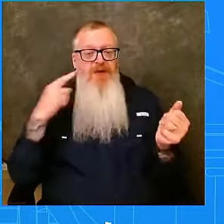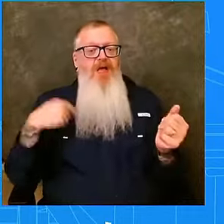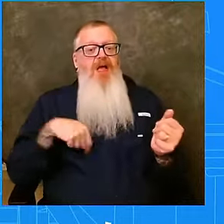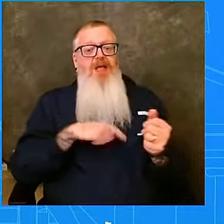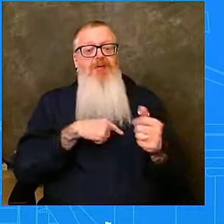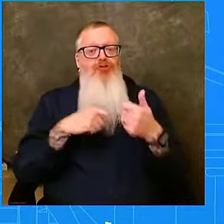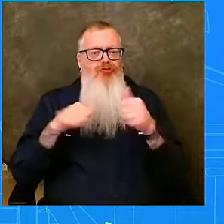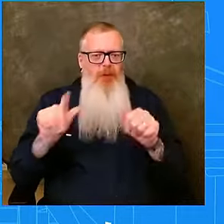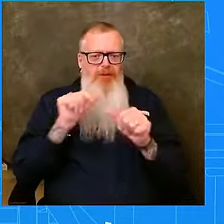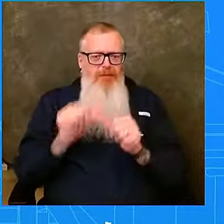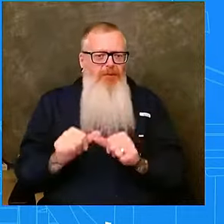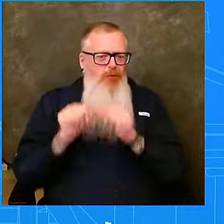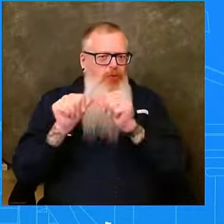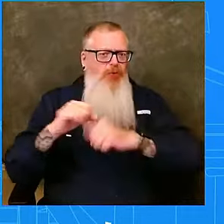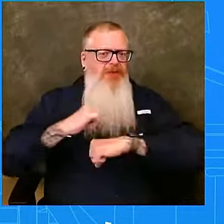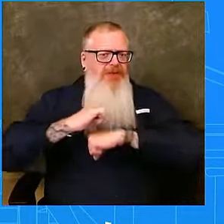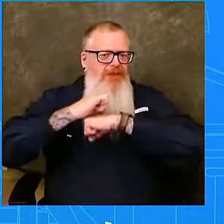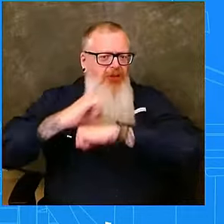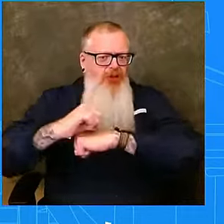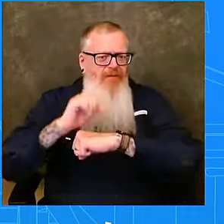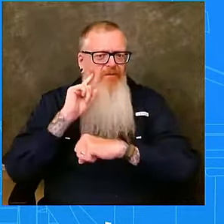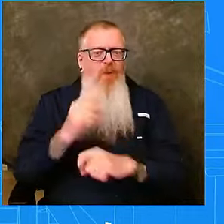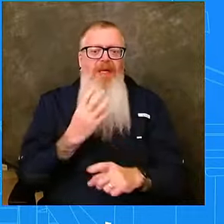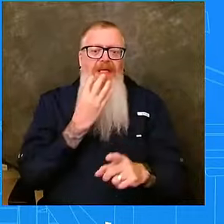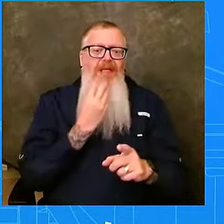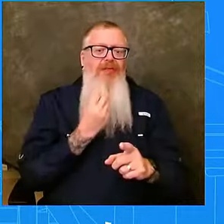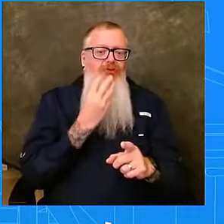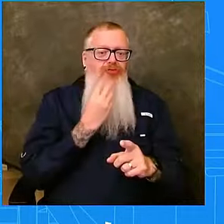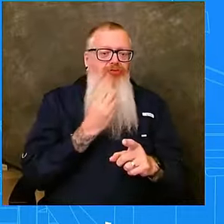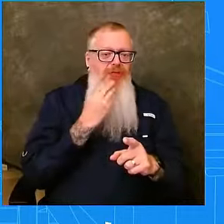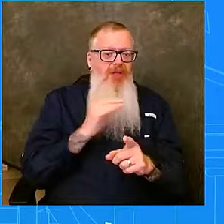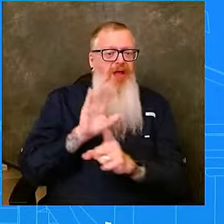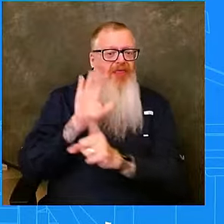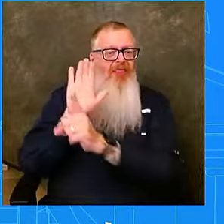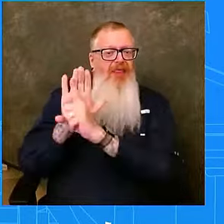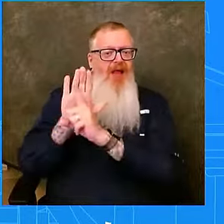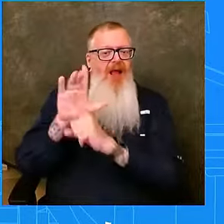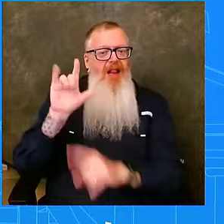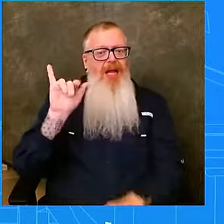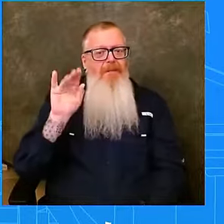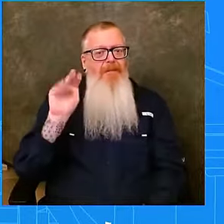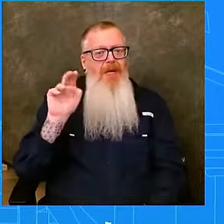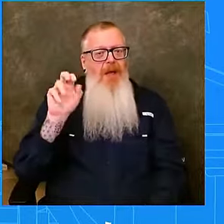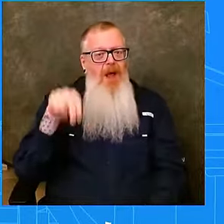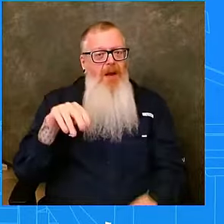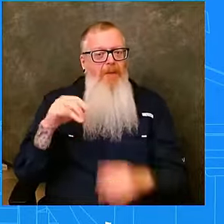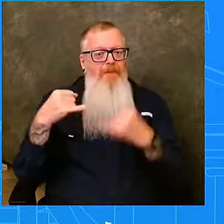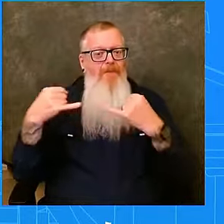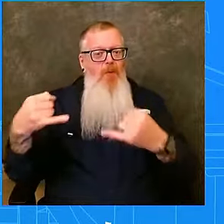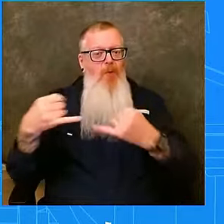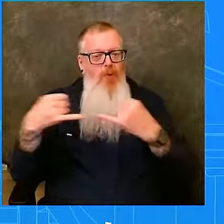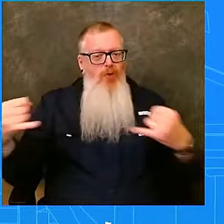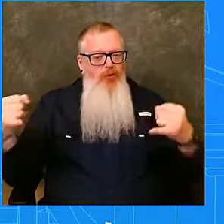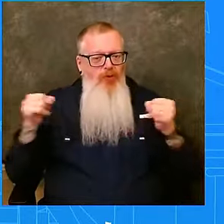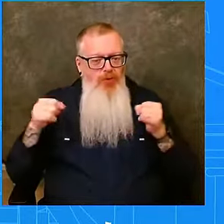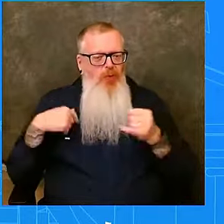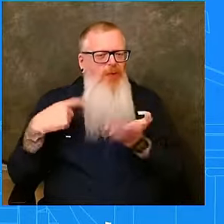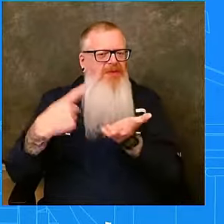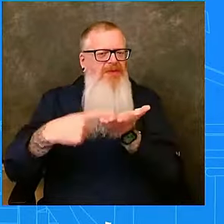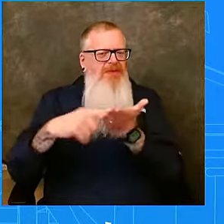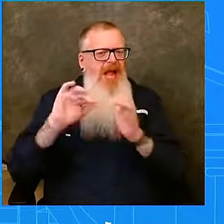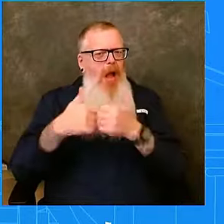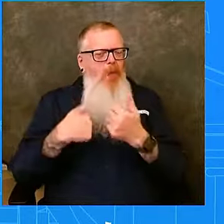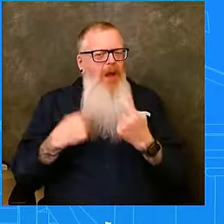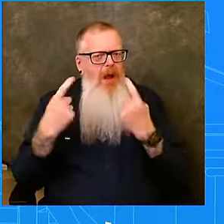when we will be able to achieve that. Now, earlier today, as many of you saw, the President and the Vice President received